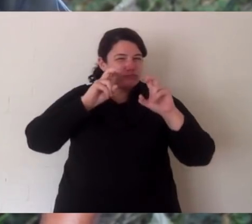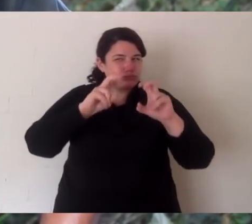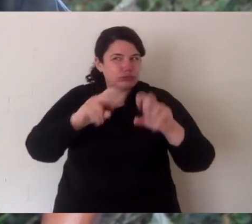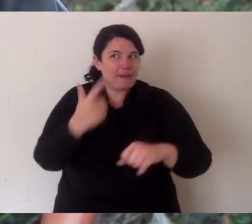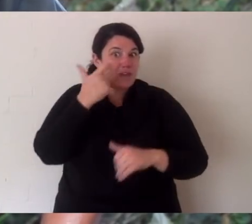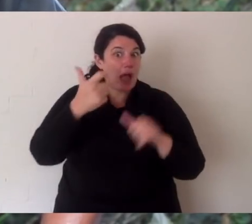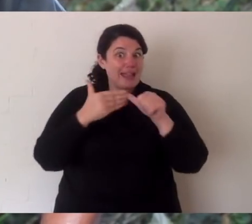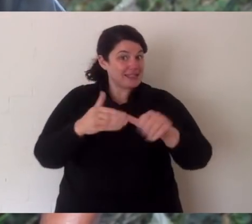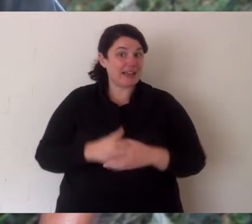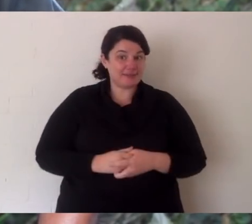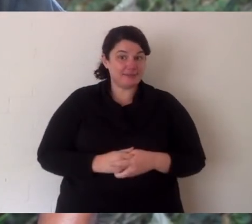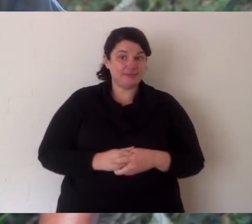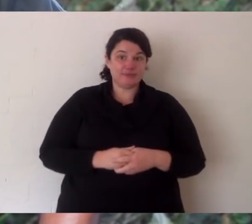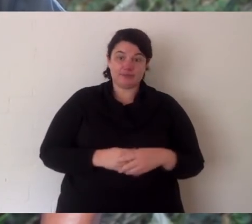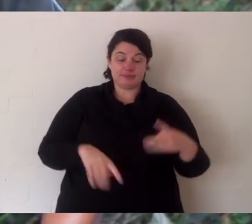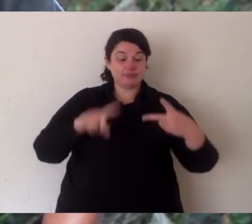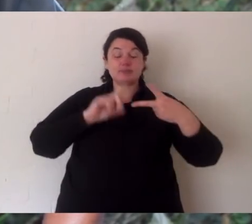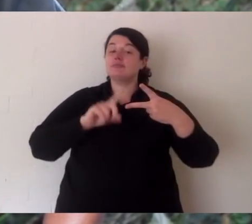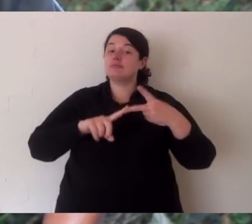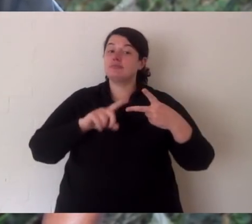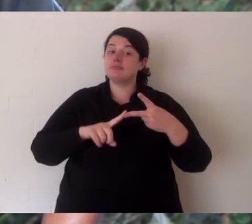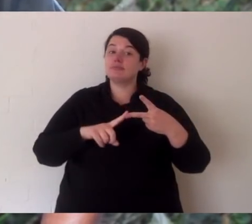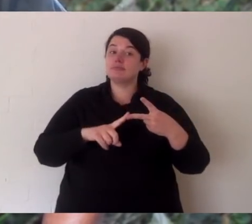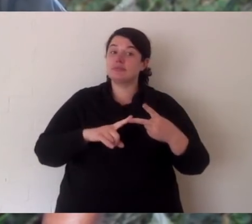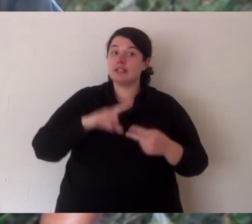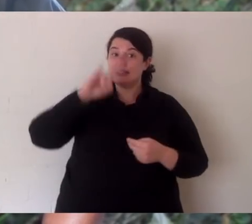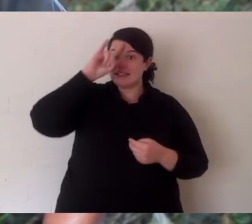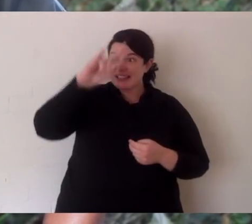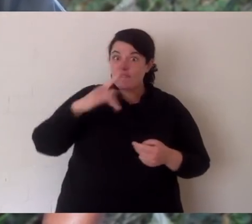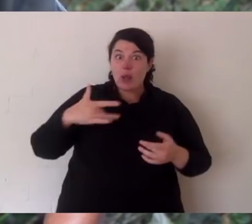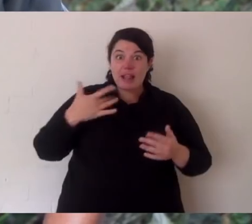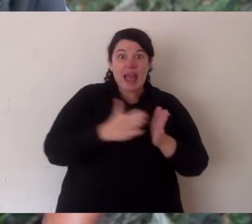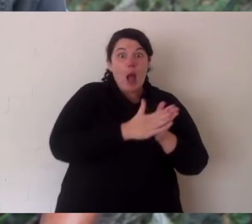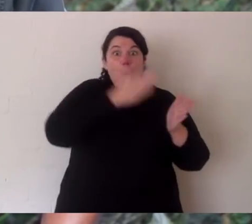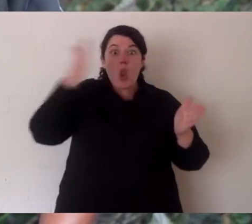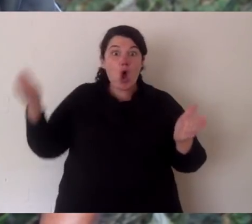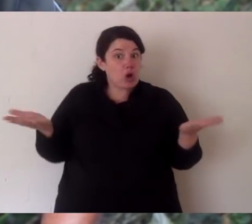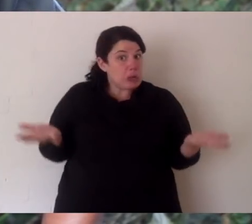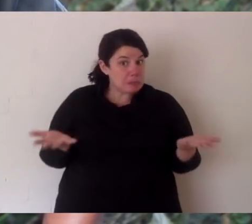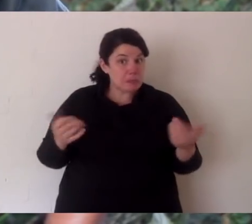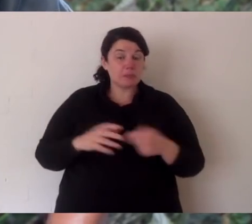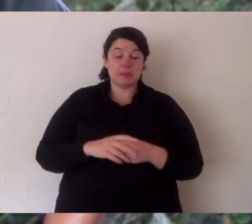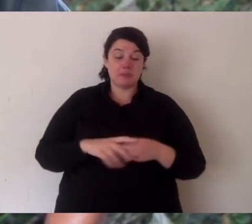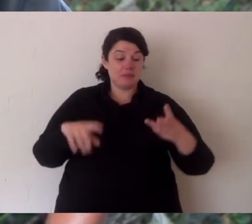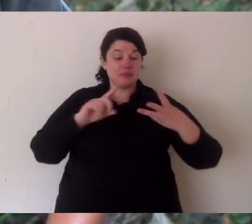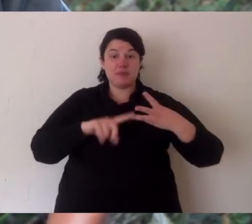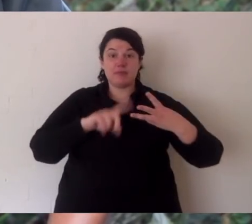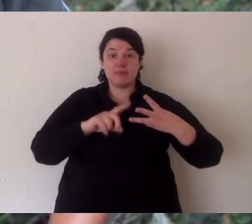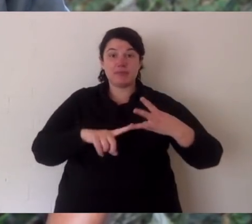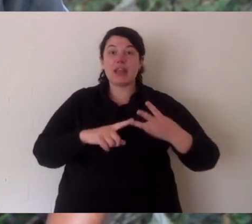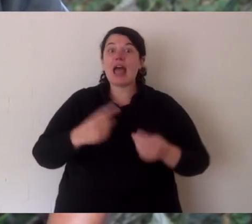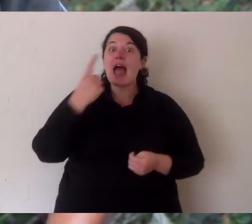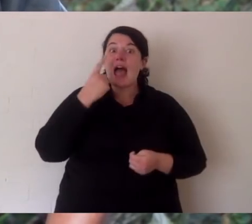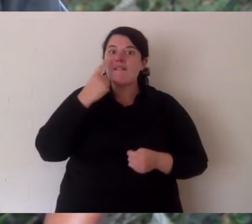birth to? Make sure you look carefully at that. Number two is how long can a Tasmanian devil